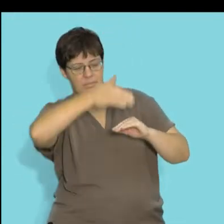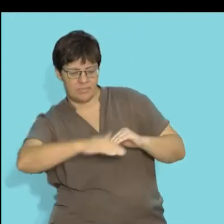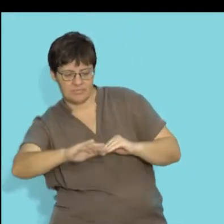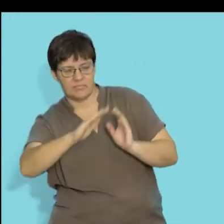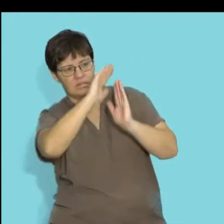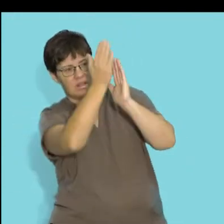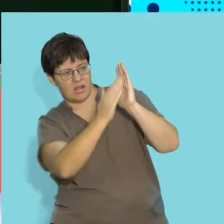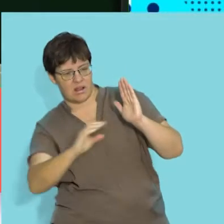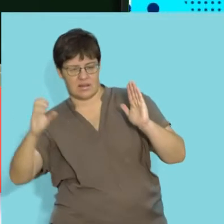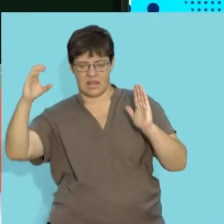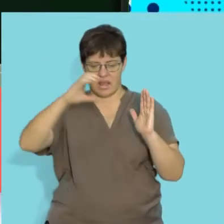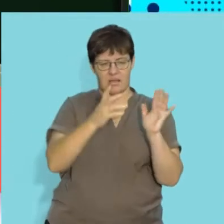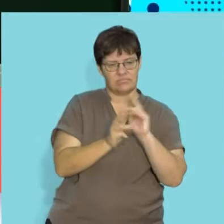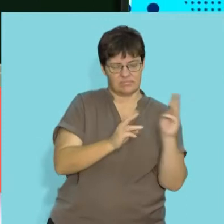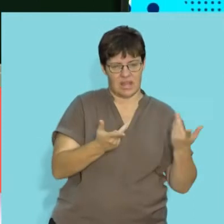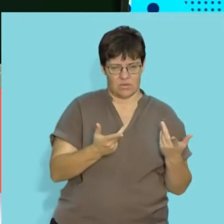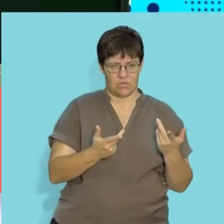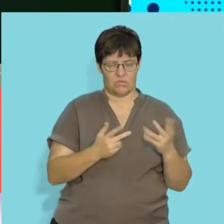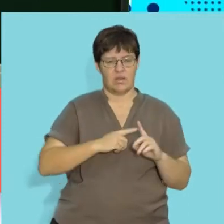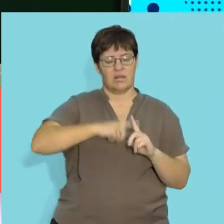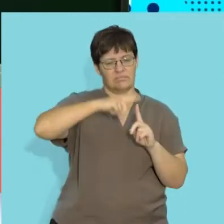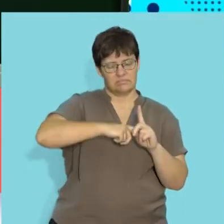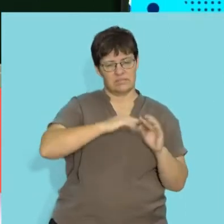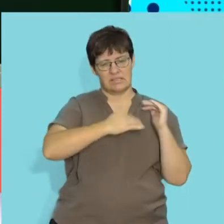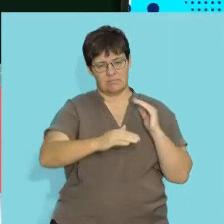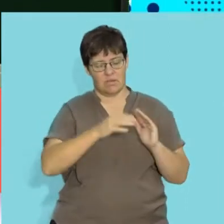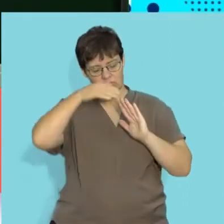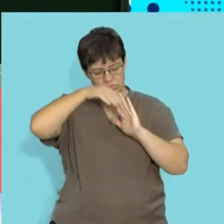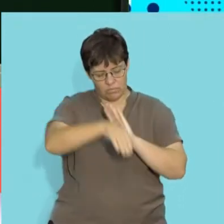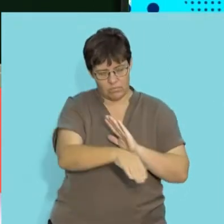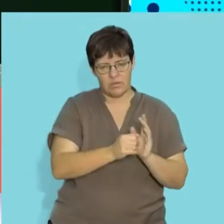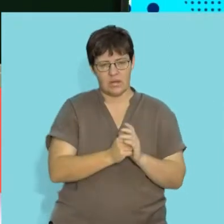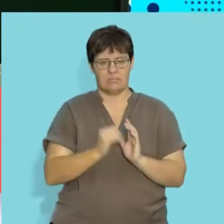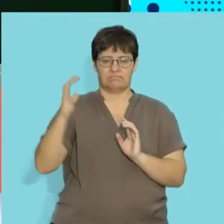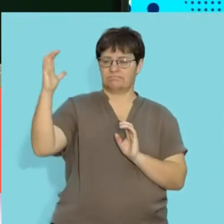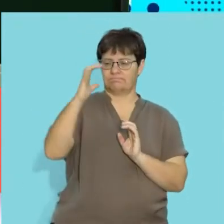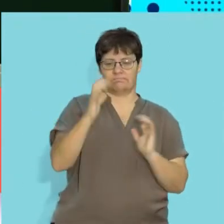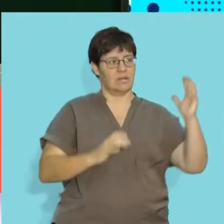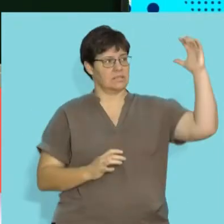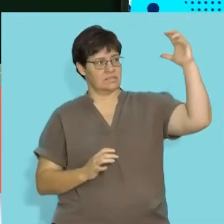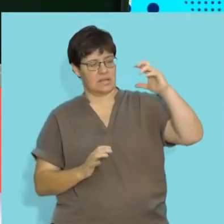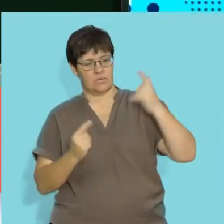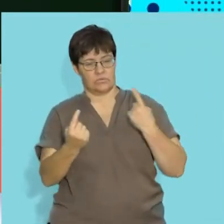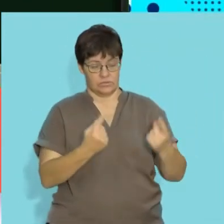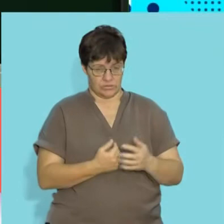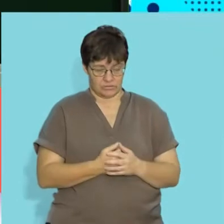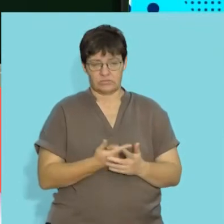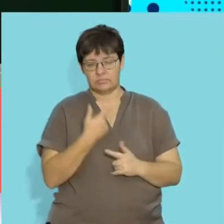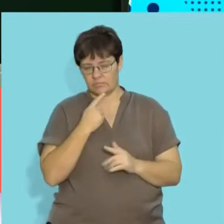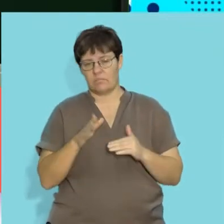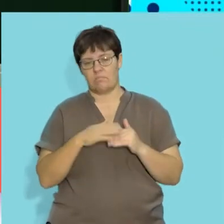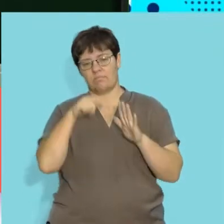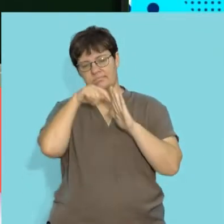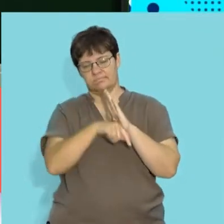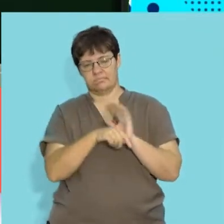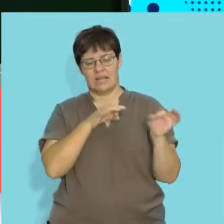layout of the land. So that would include things like the altitude, slope and the aspect. But we'll unpack each one of these